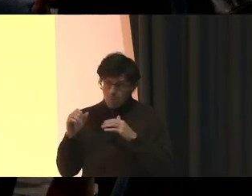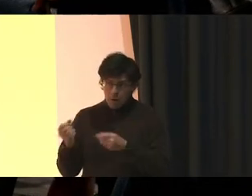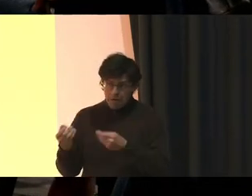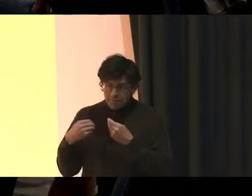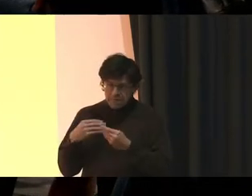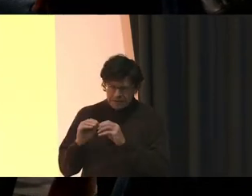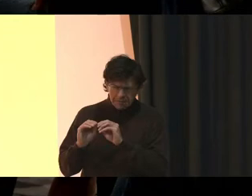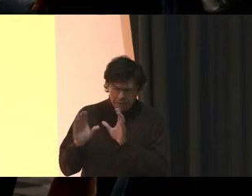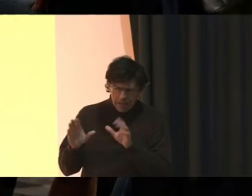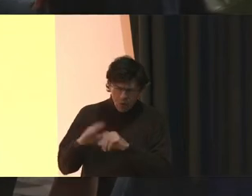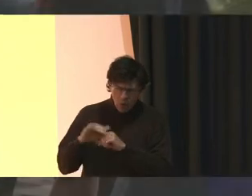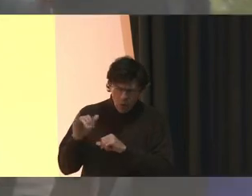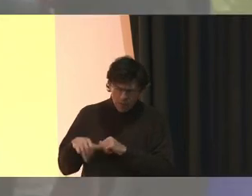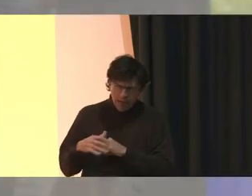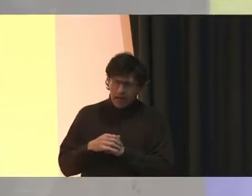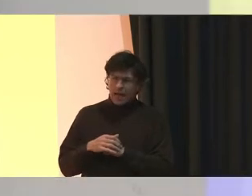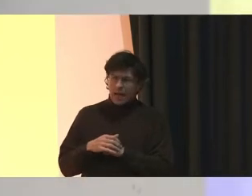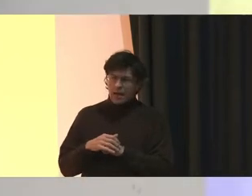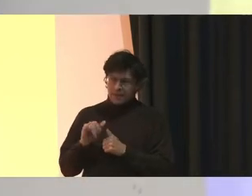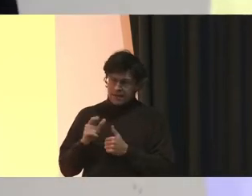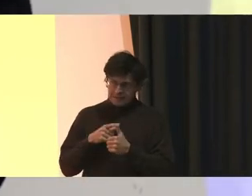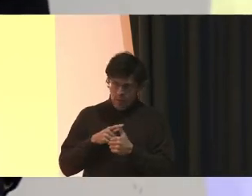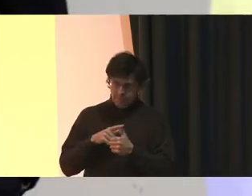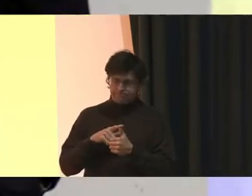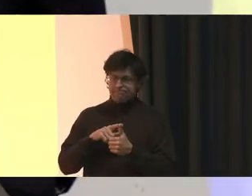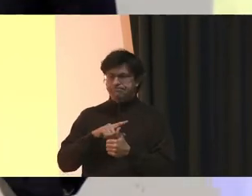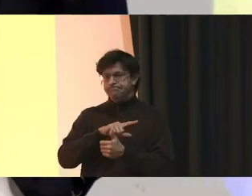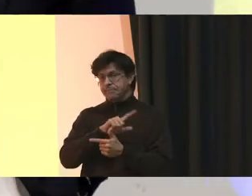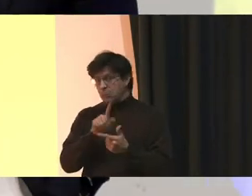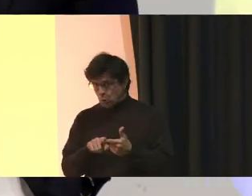me some clarity on that That's thing number one Thing number two